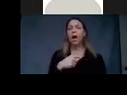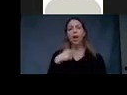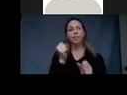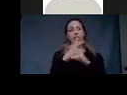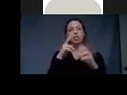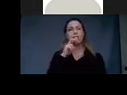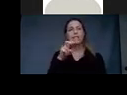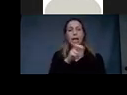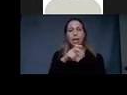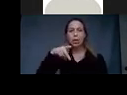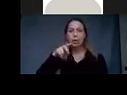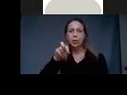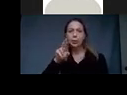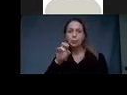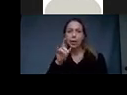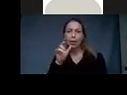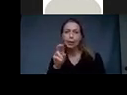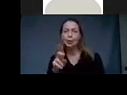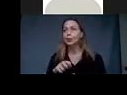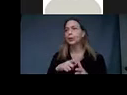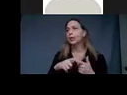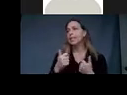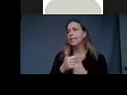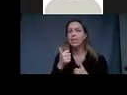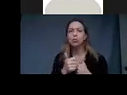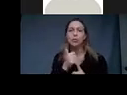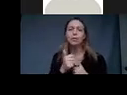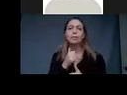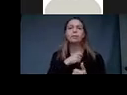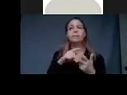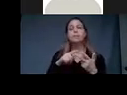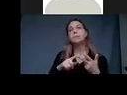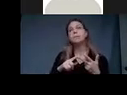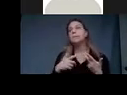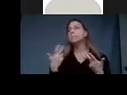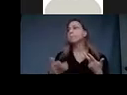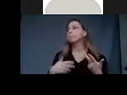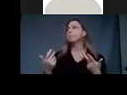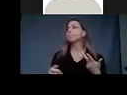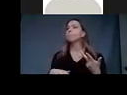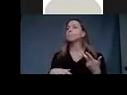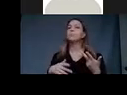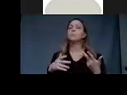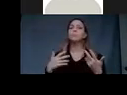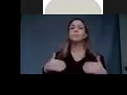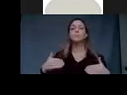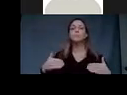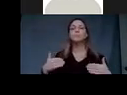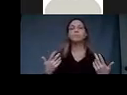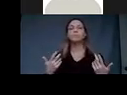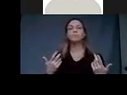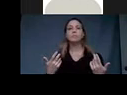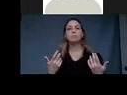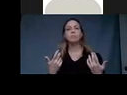predators, as dangerous, but I also think of them as very fragile creatures